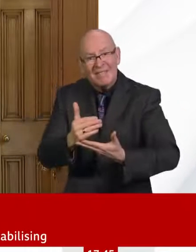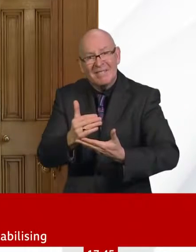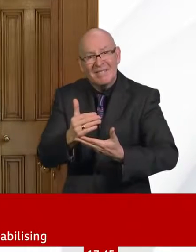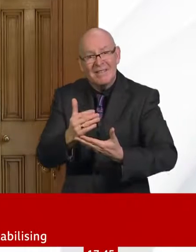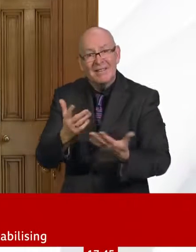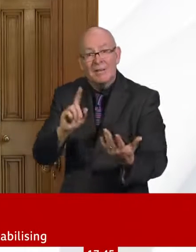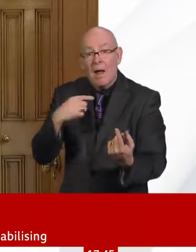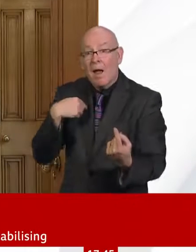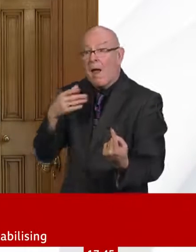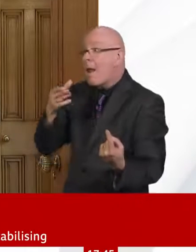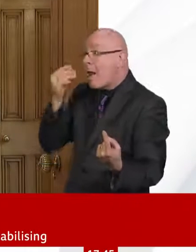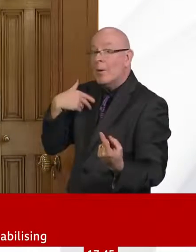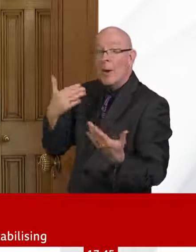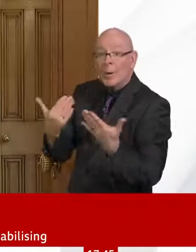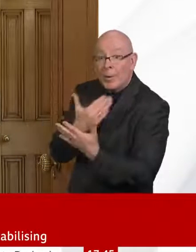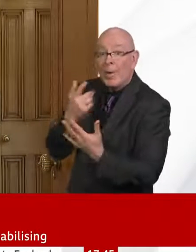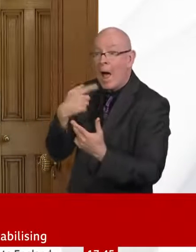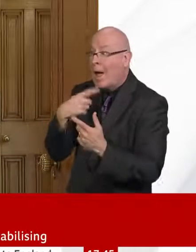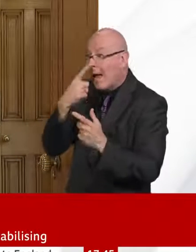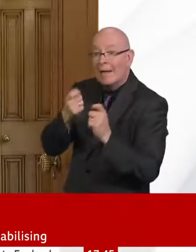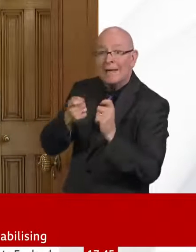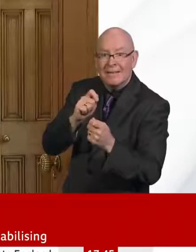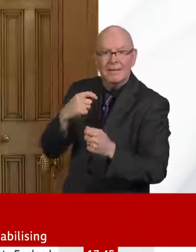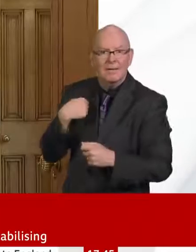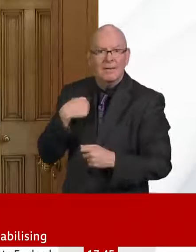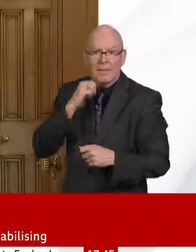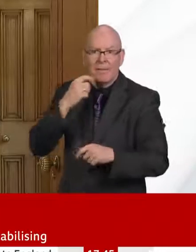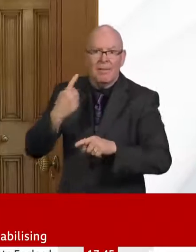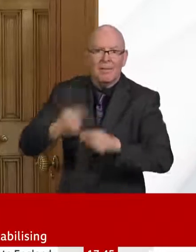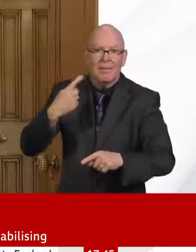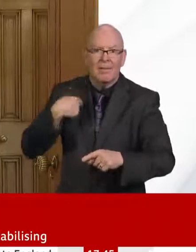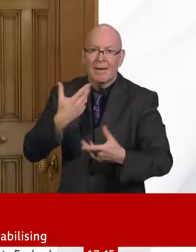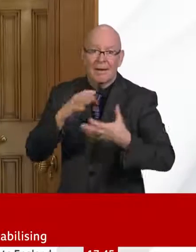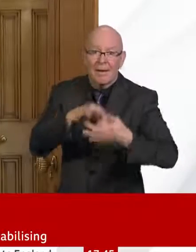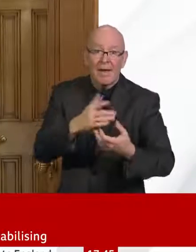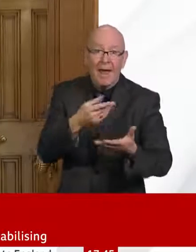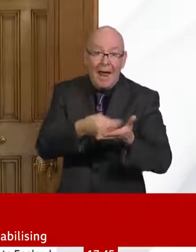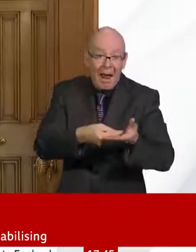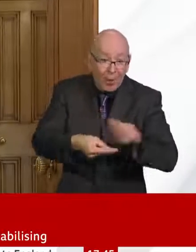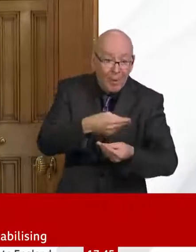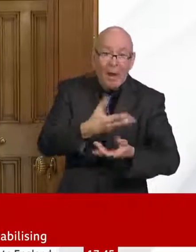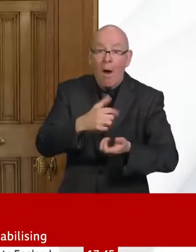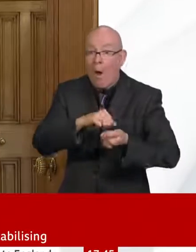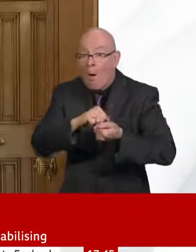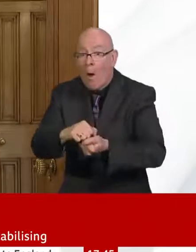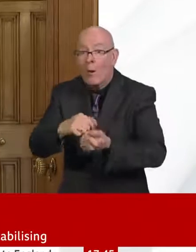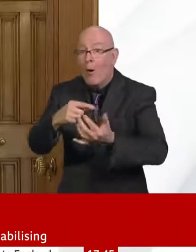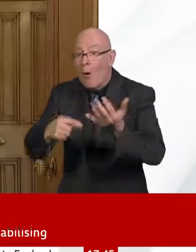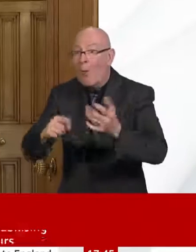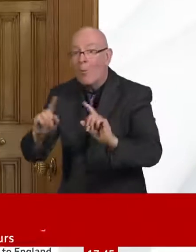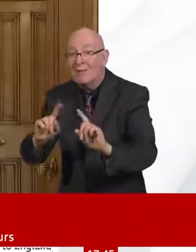to, is absolutely the approach that I think all of us collectively take as we try and get the country and the economy through this.